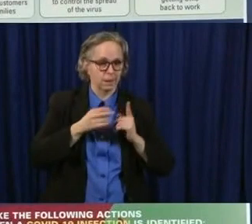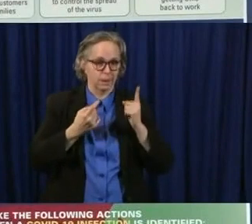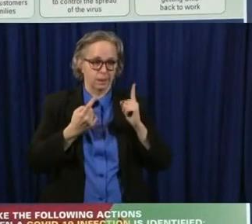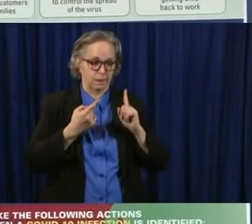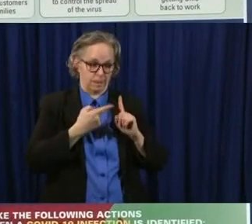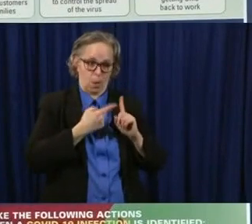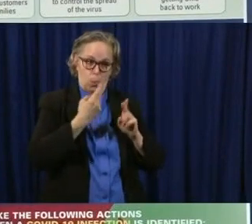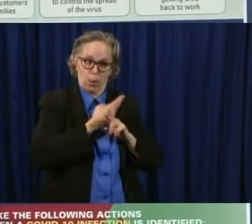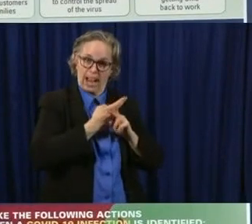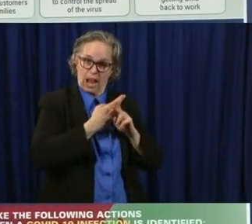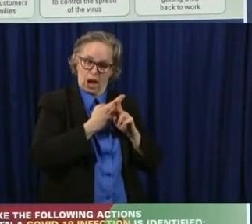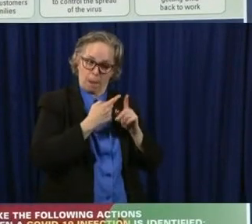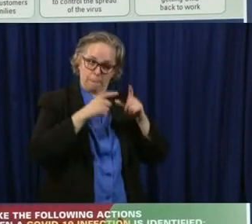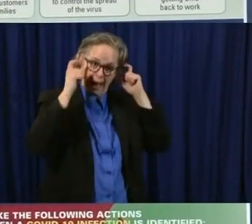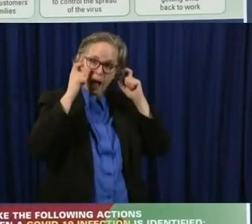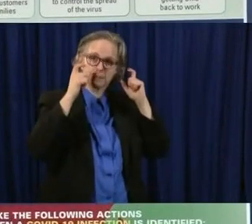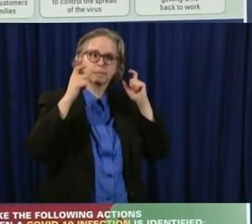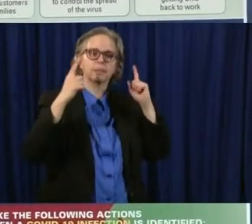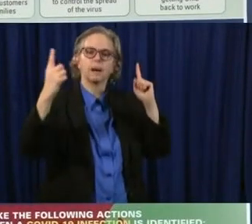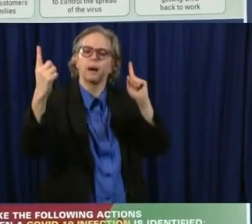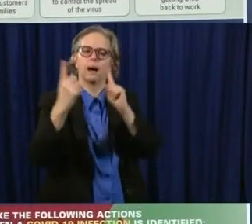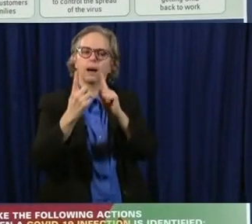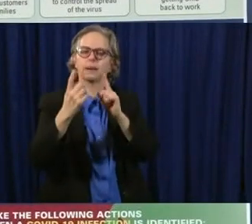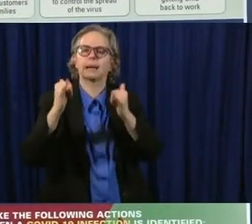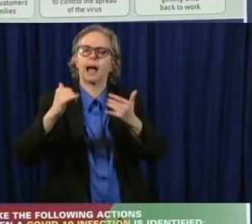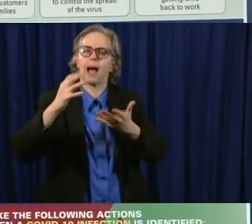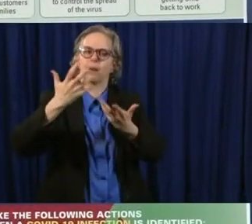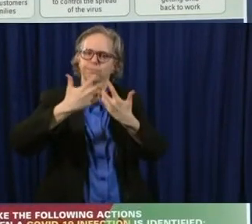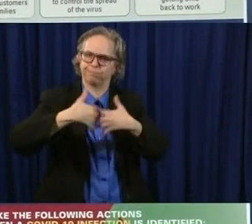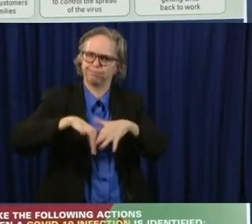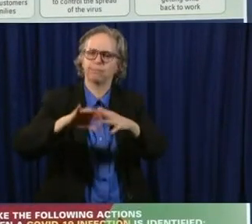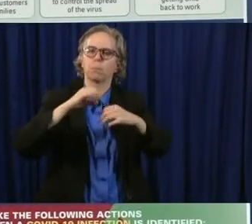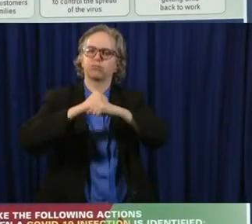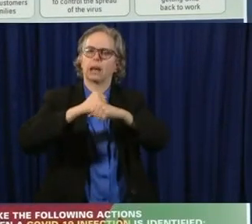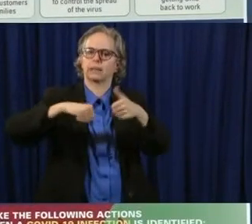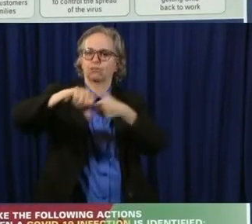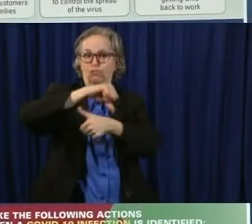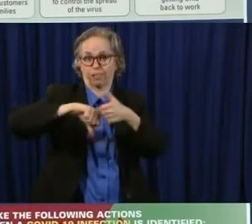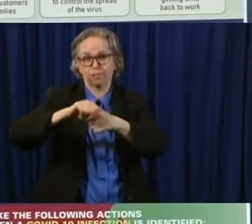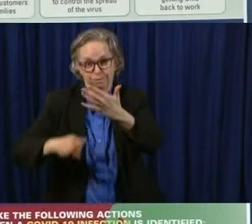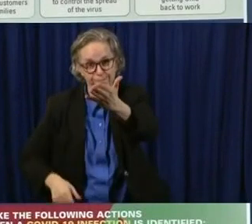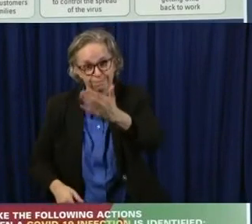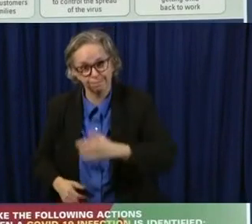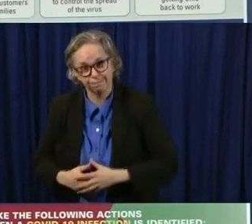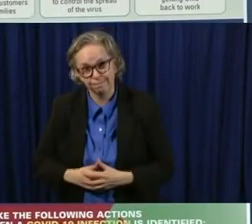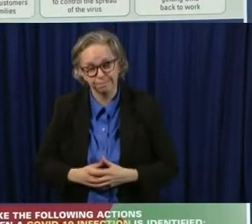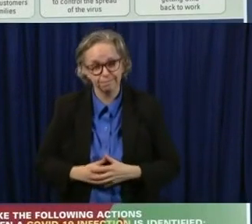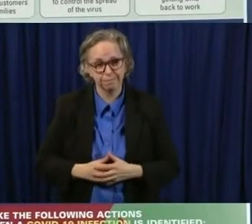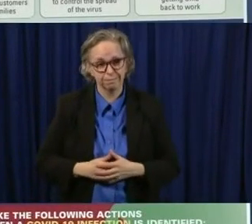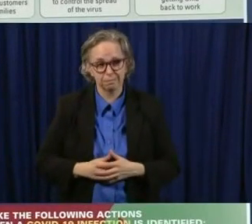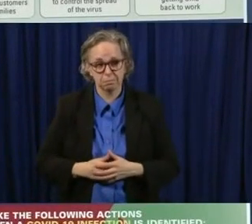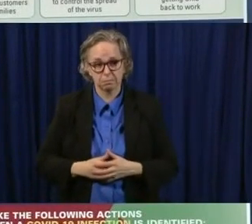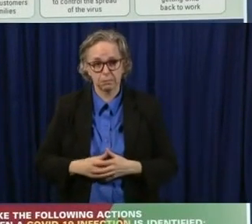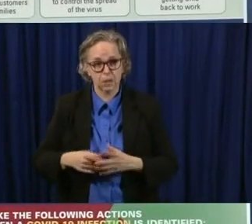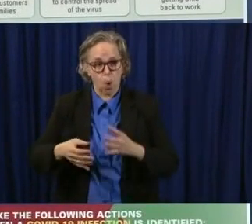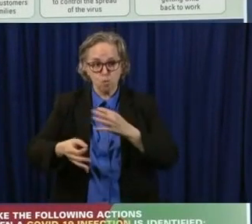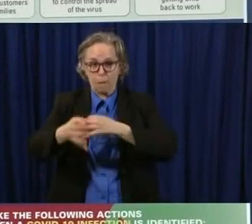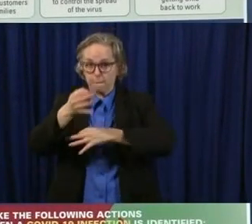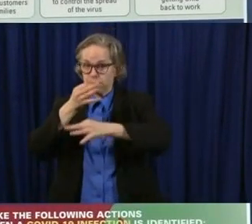each one is protecting the other one. It is not a substitute for social distancing, but it is,